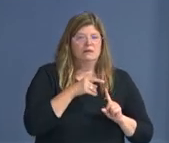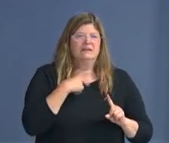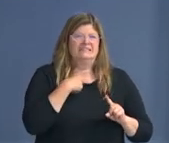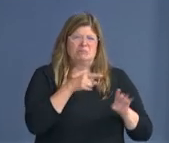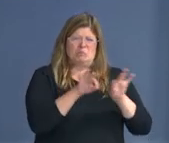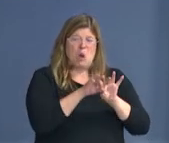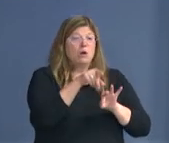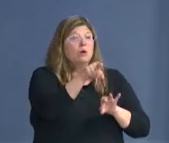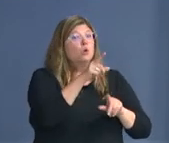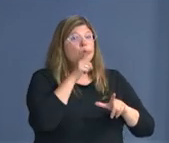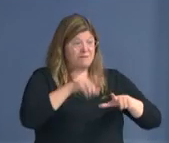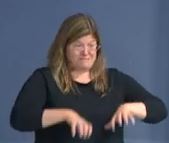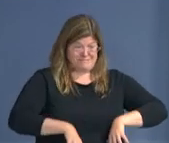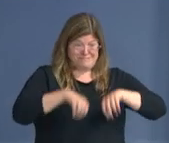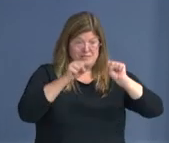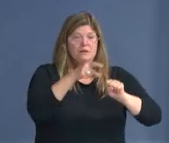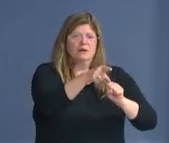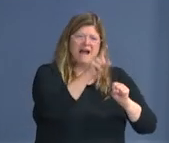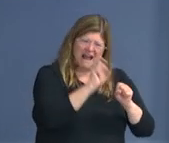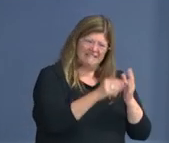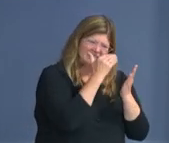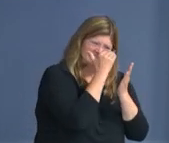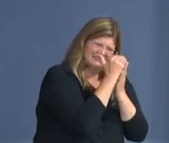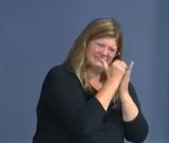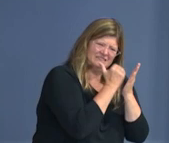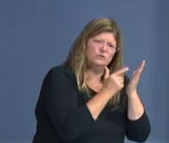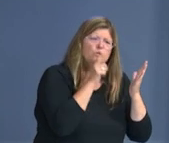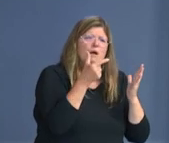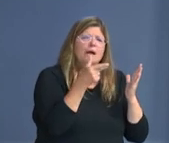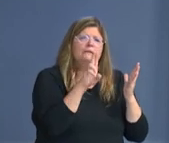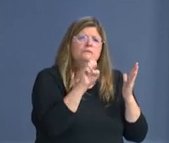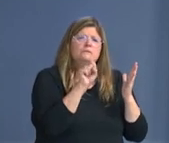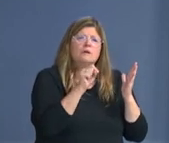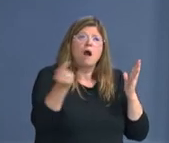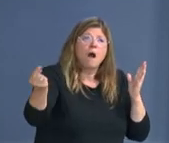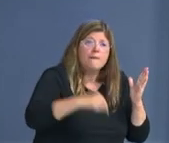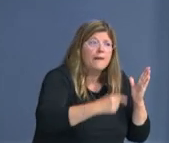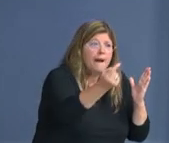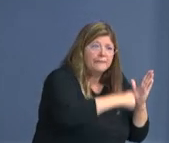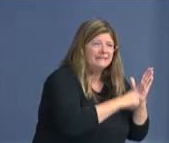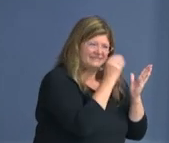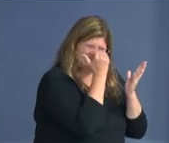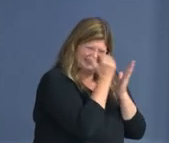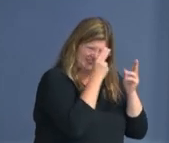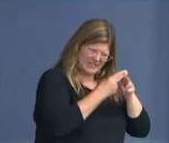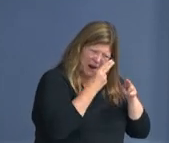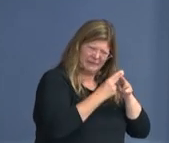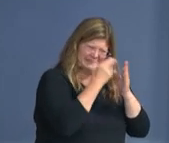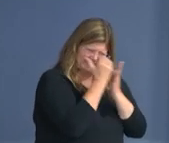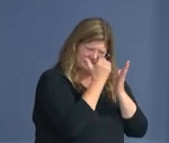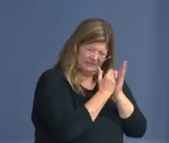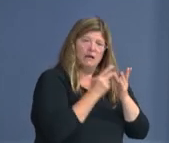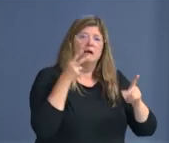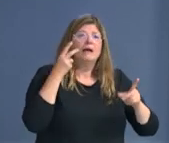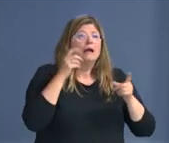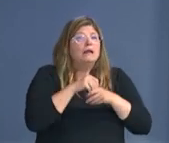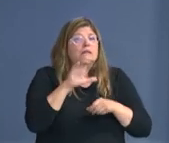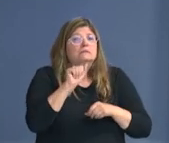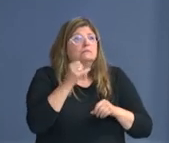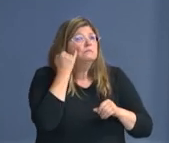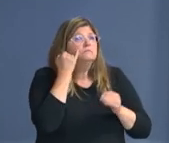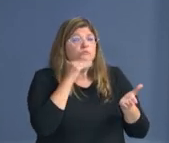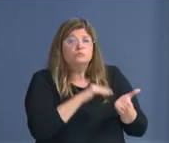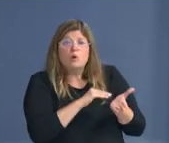hand hygiene. So have soap and water available, have hand sanitizer available. Limit the